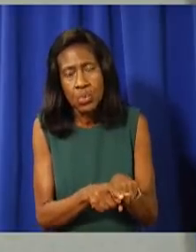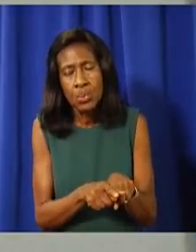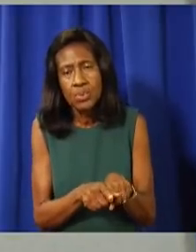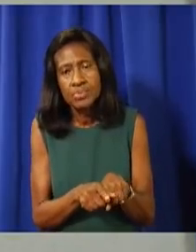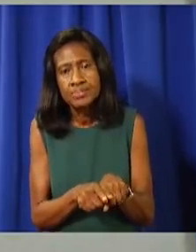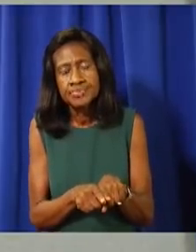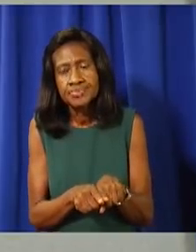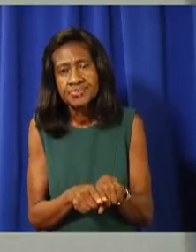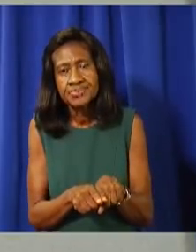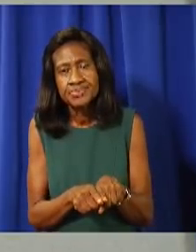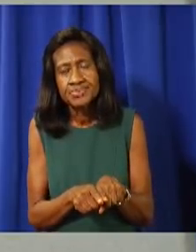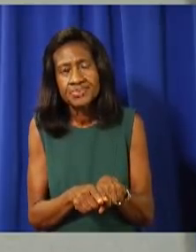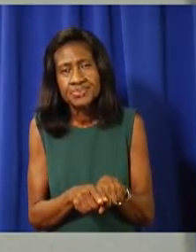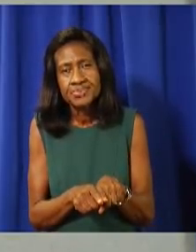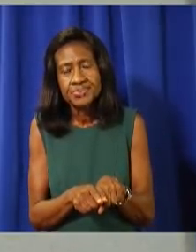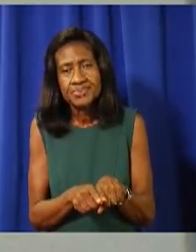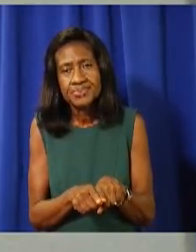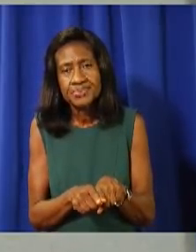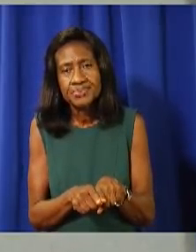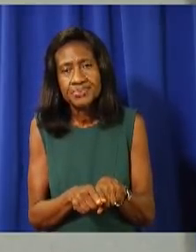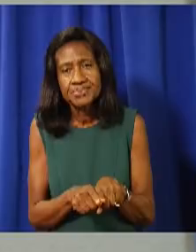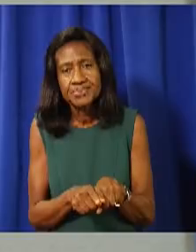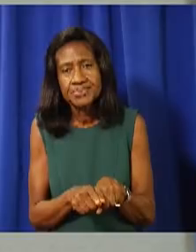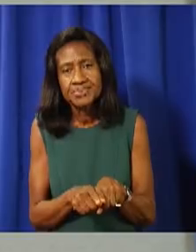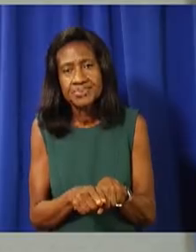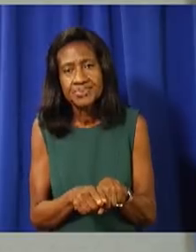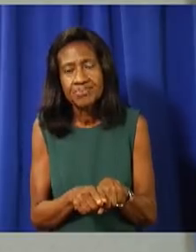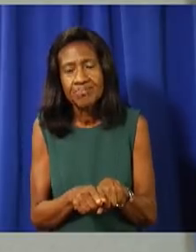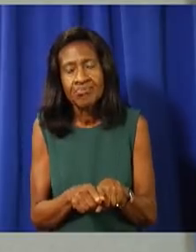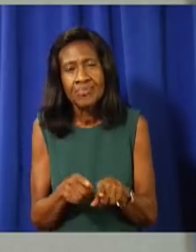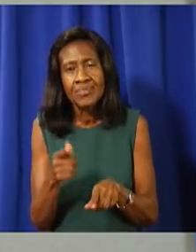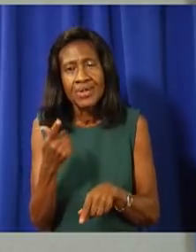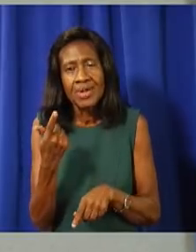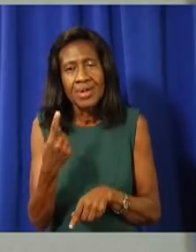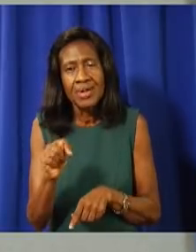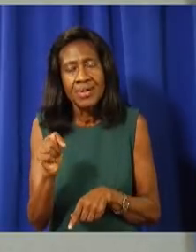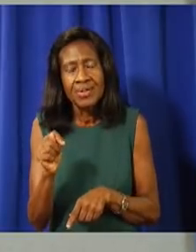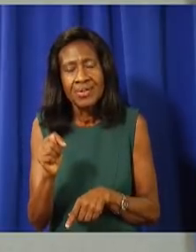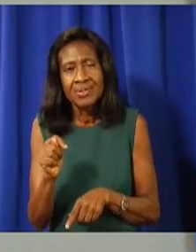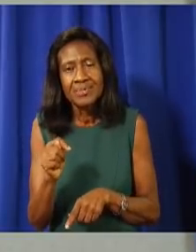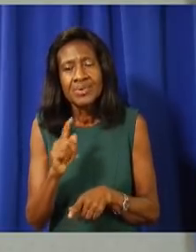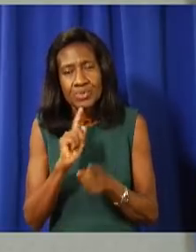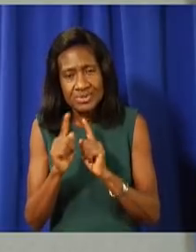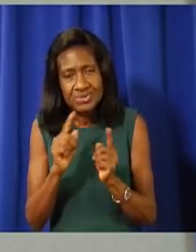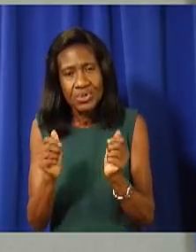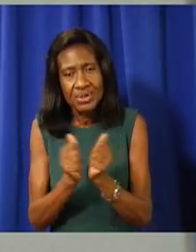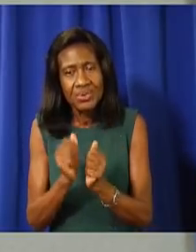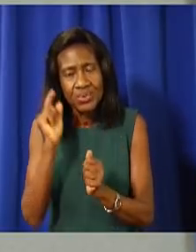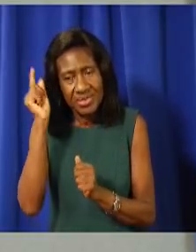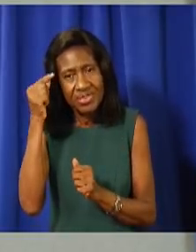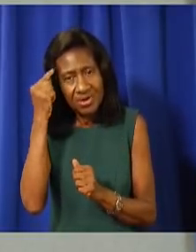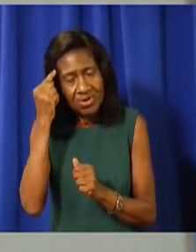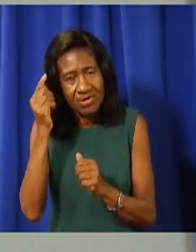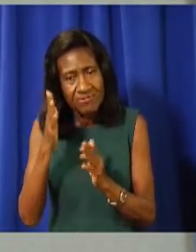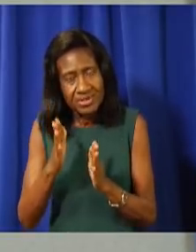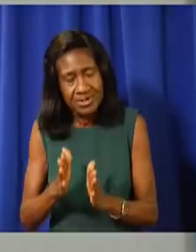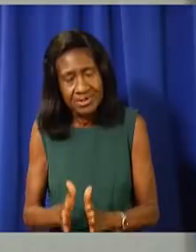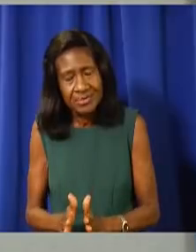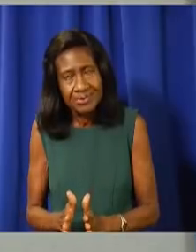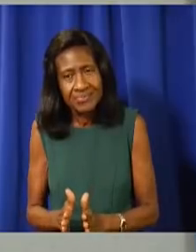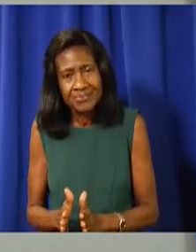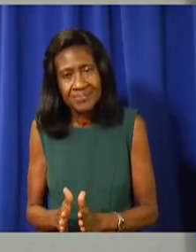His Excellency and I were having a conversation earlier. We may